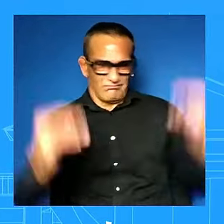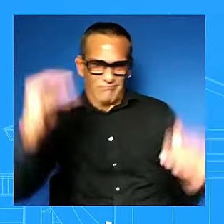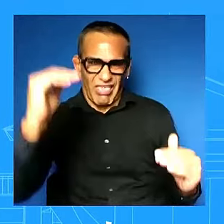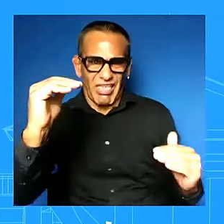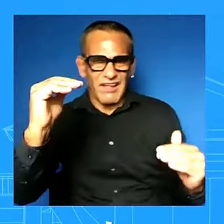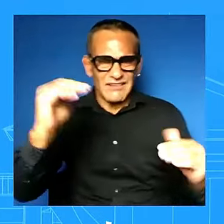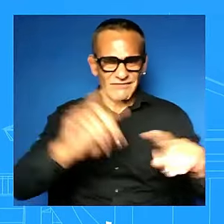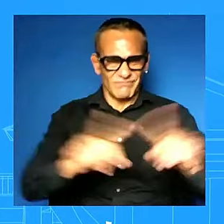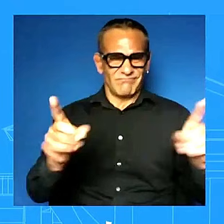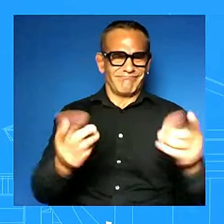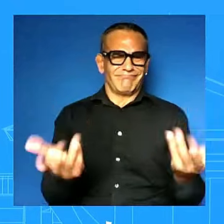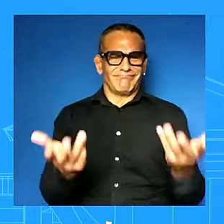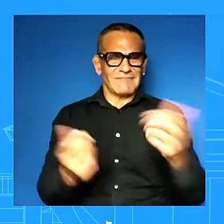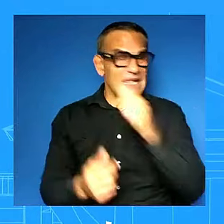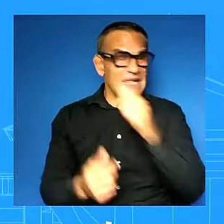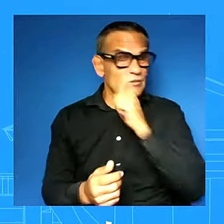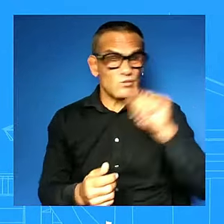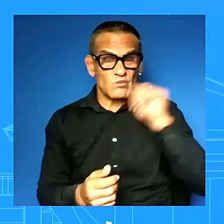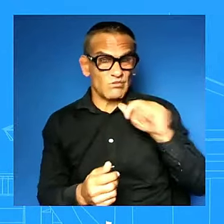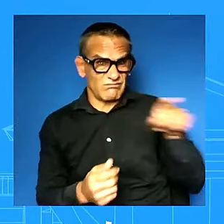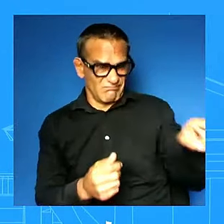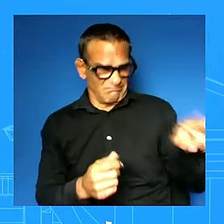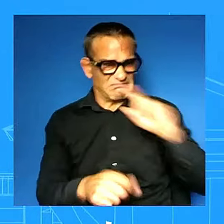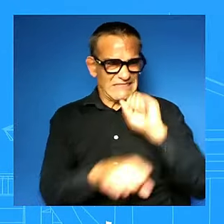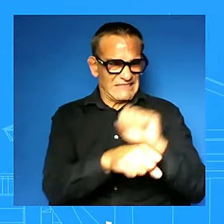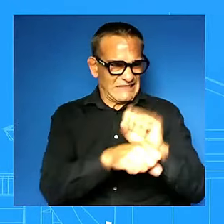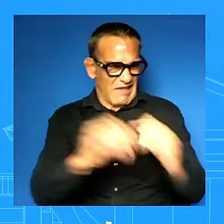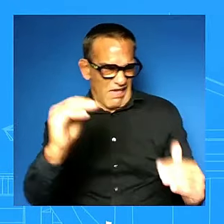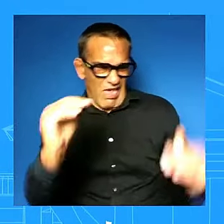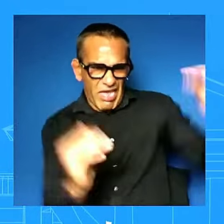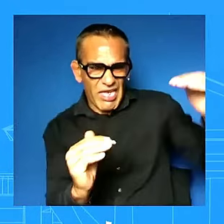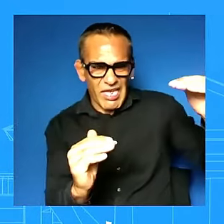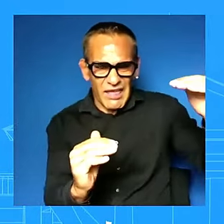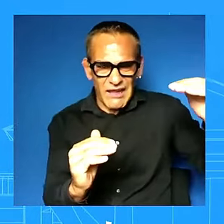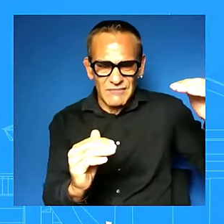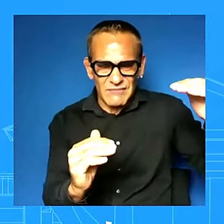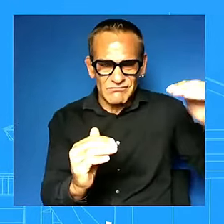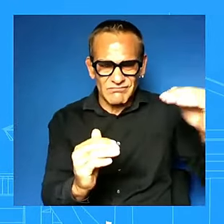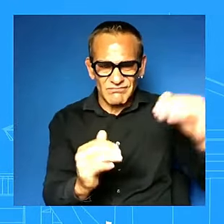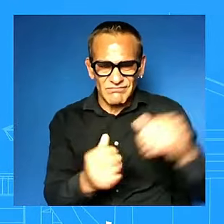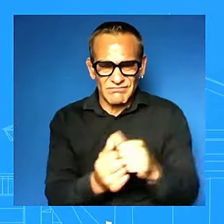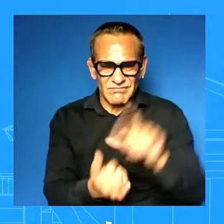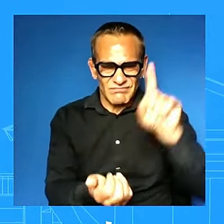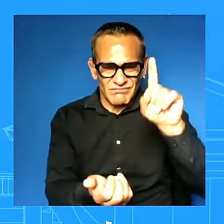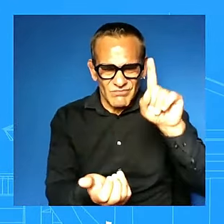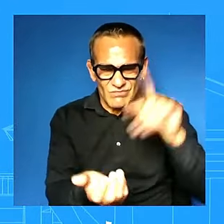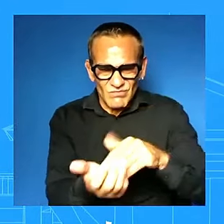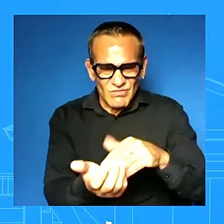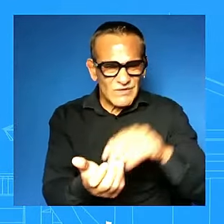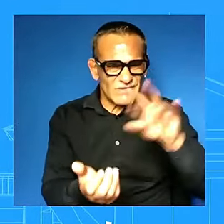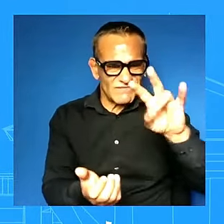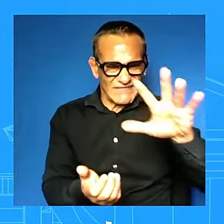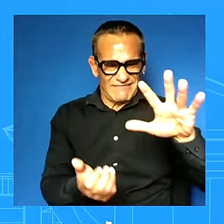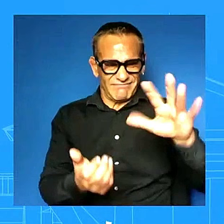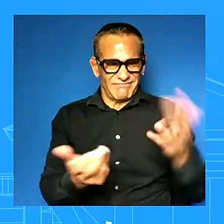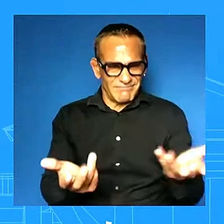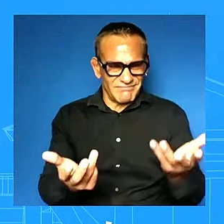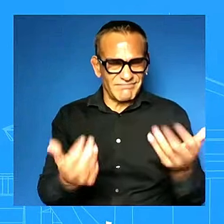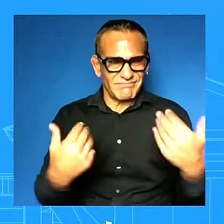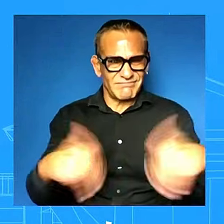georgia it's 1075 a month north carolina 1017. has